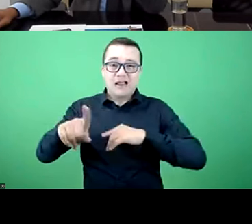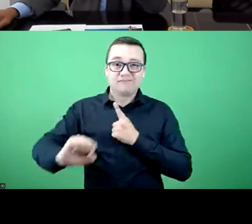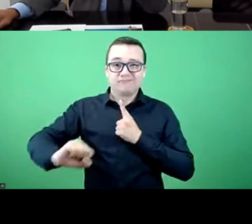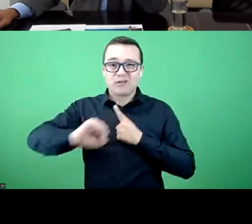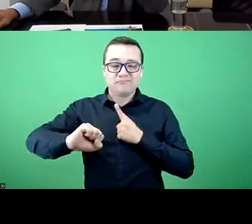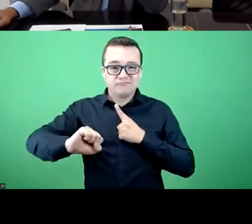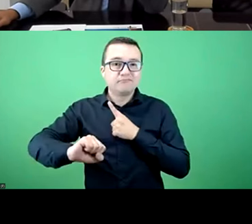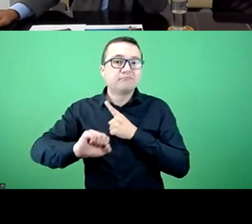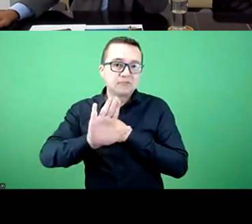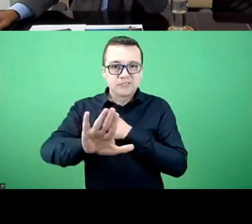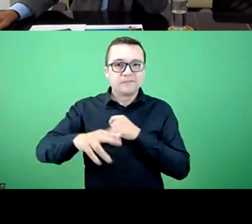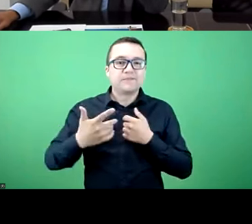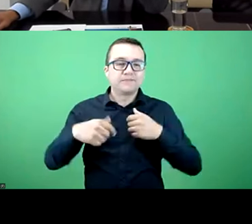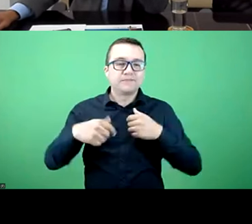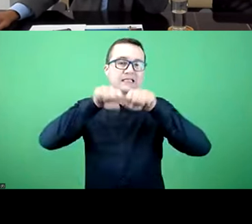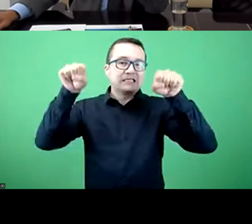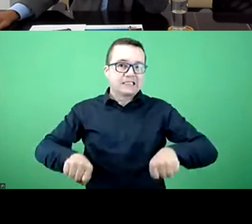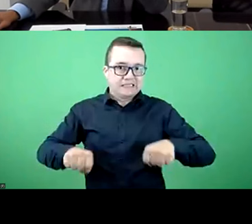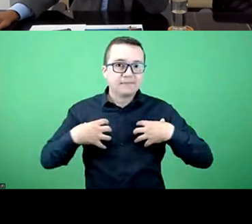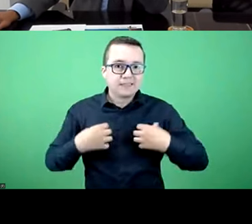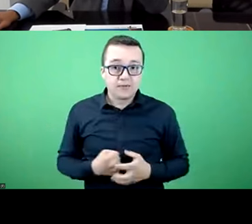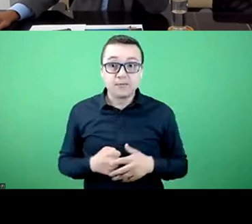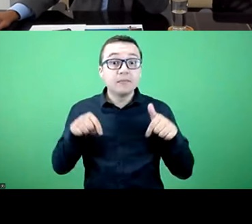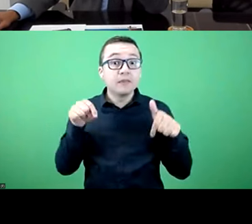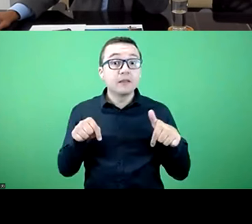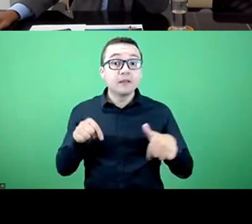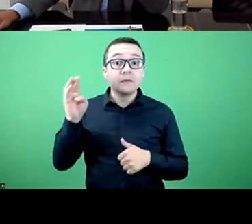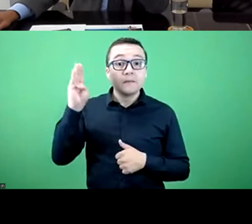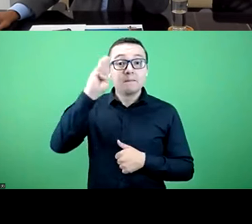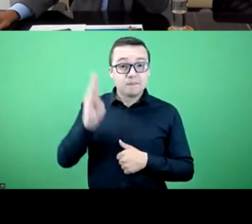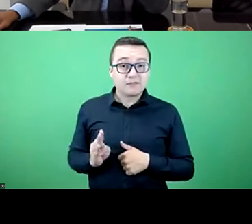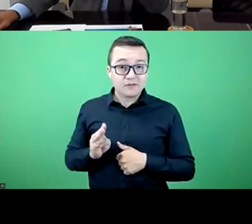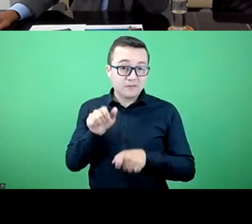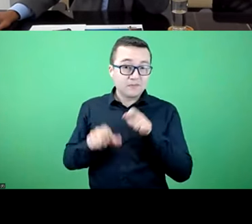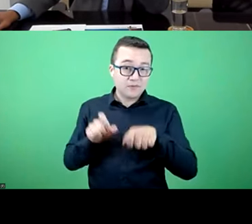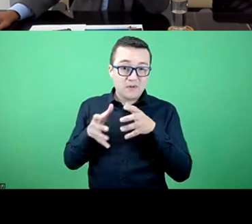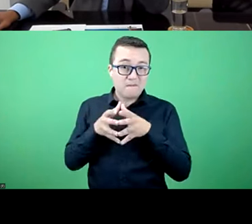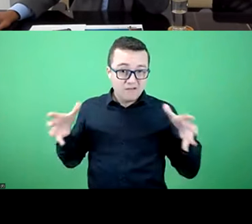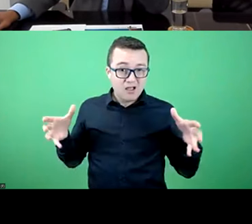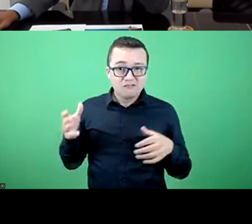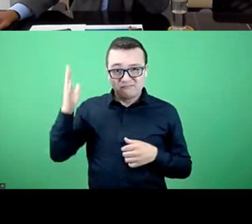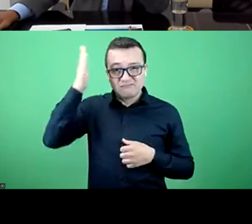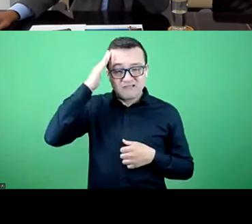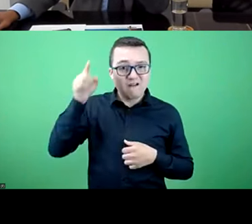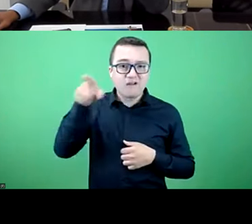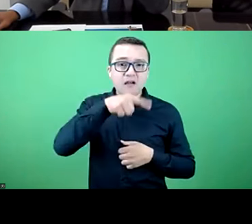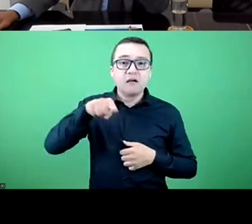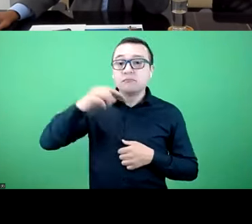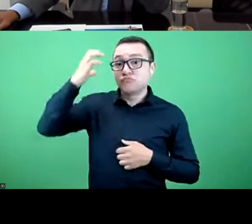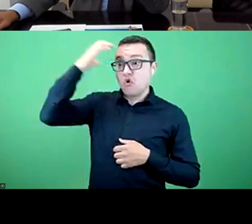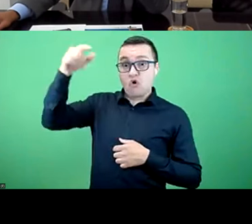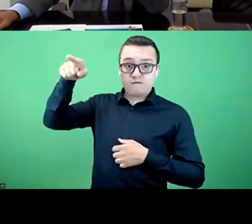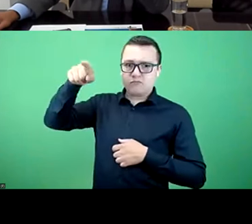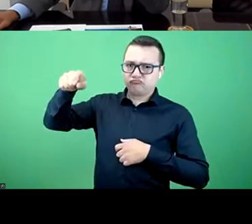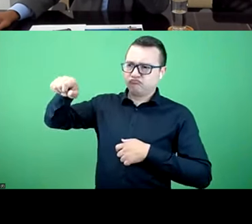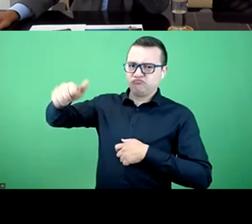enormous challenge for all of the healthcare systems. Here in Brazil, as most of us are aware, we do